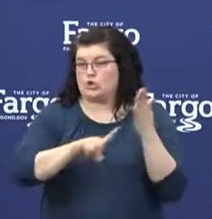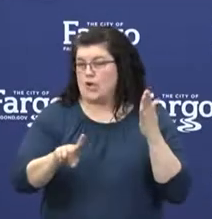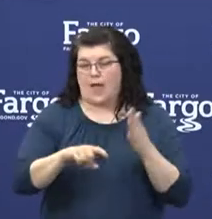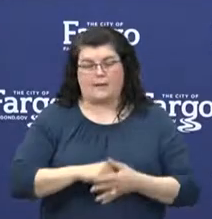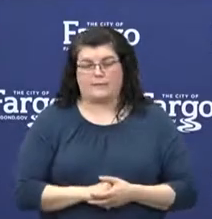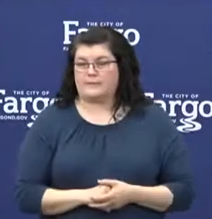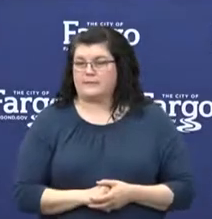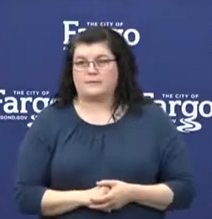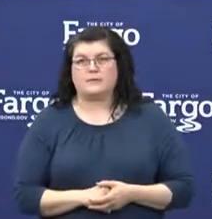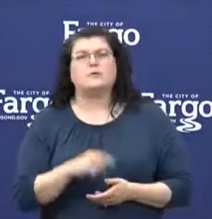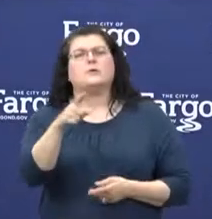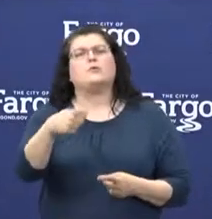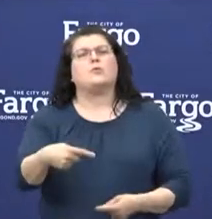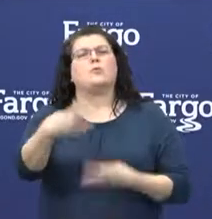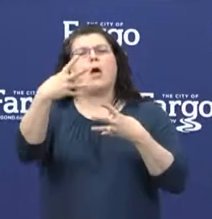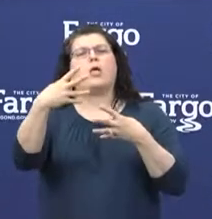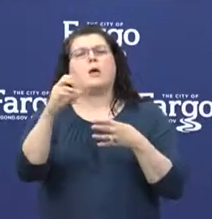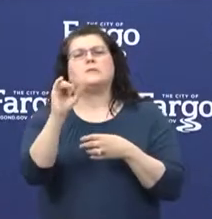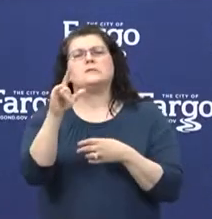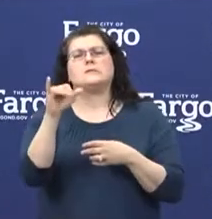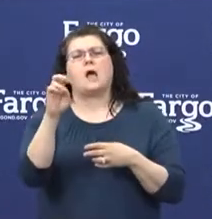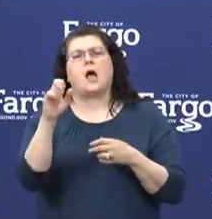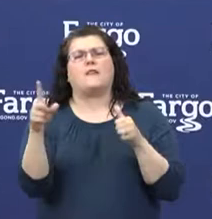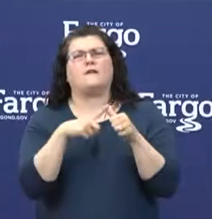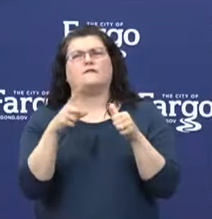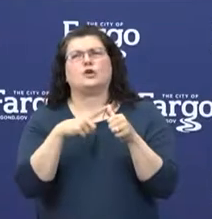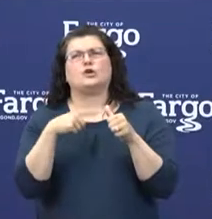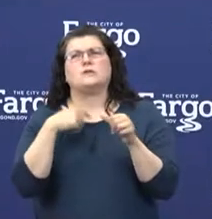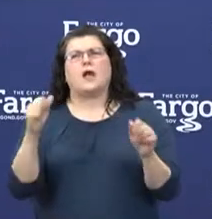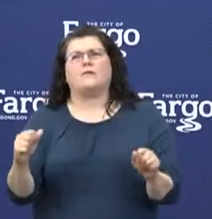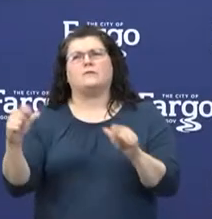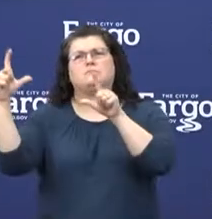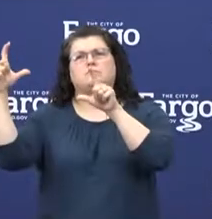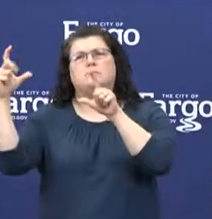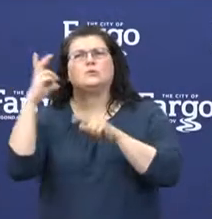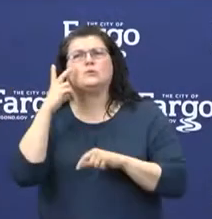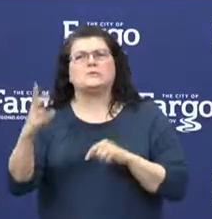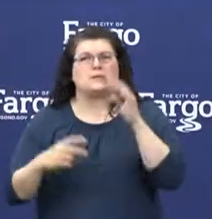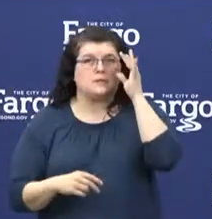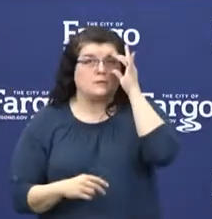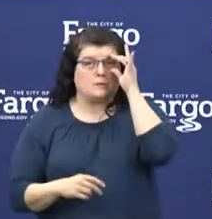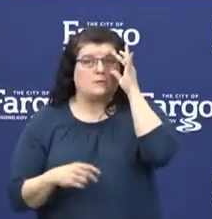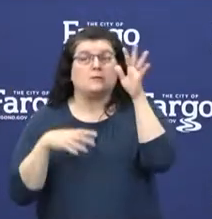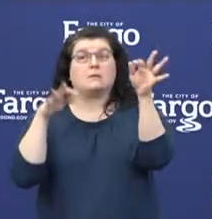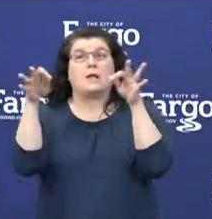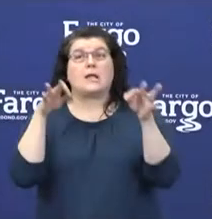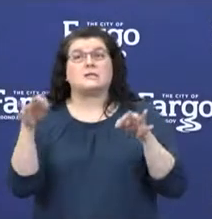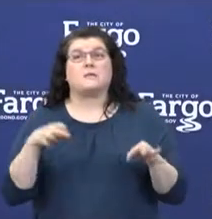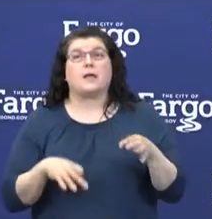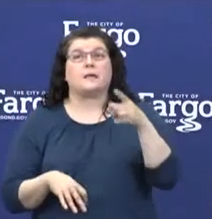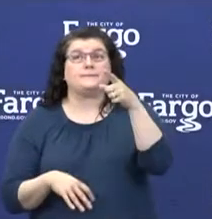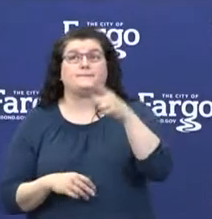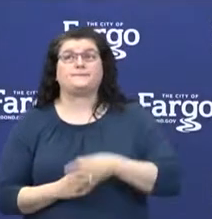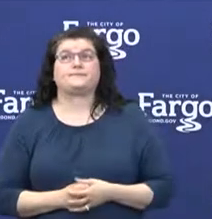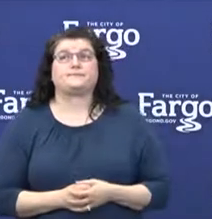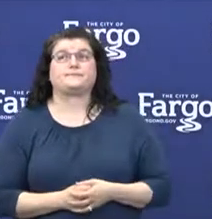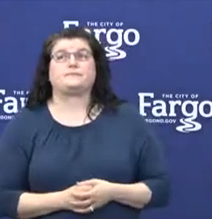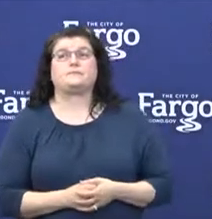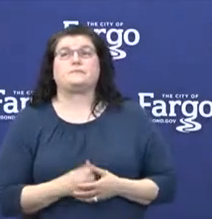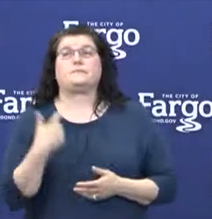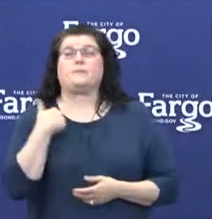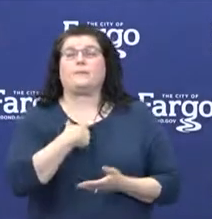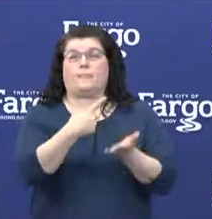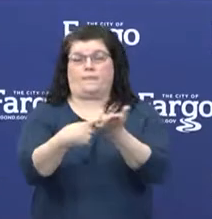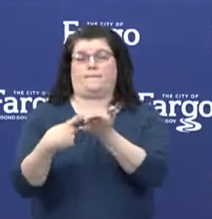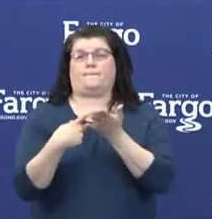So could you pull up the first slide for me? I have a couple of slides I was going to share today and just kind of walk through. As we've talked